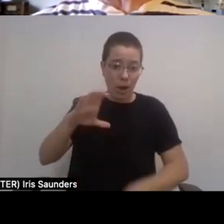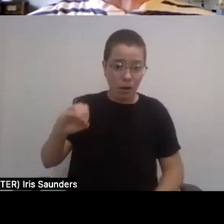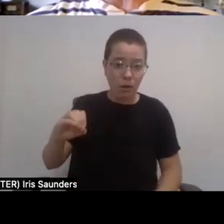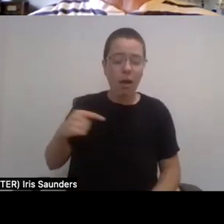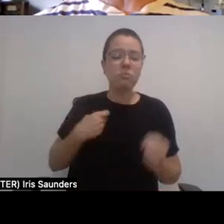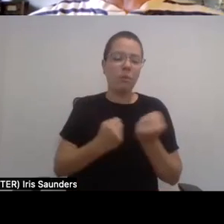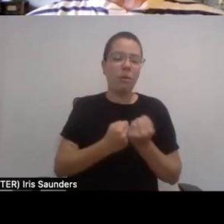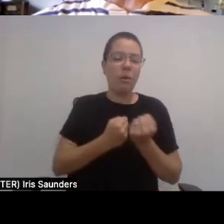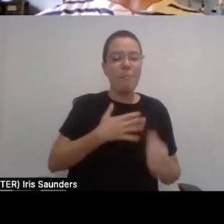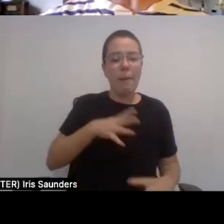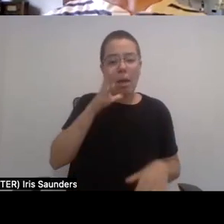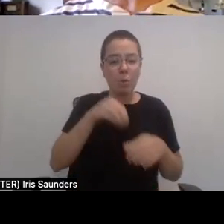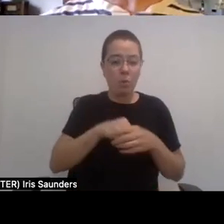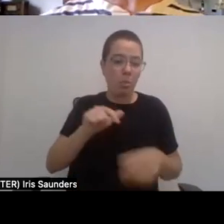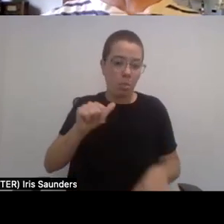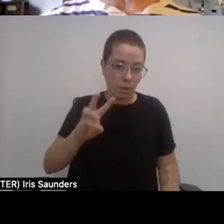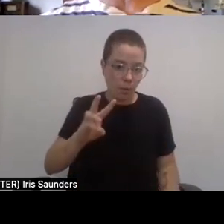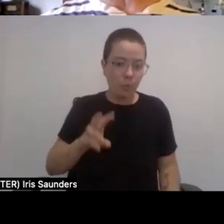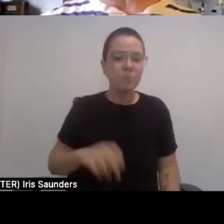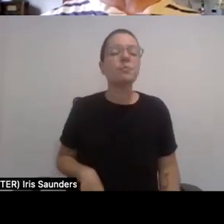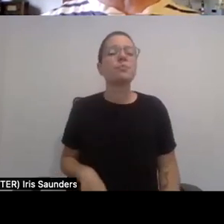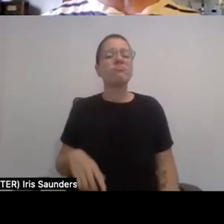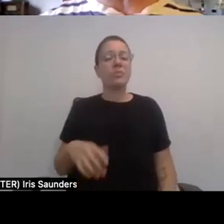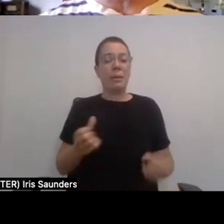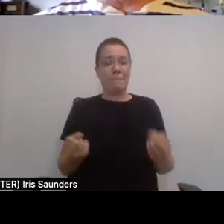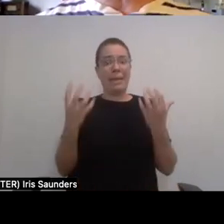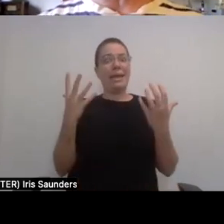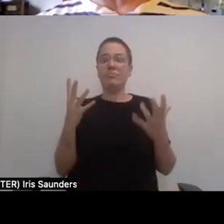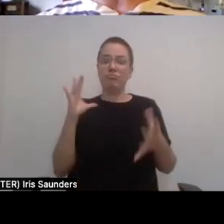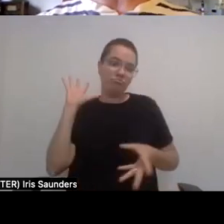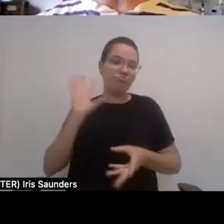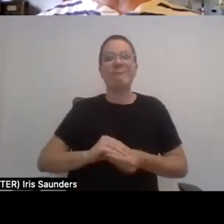in her home. So there's a lot of hyphenations going on there, too.